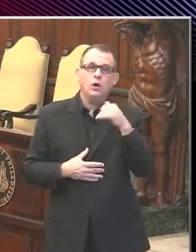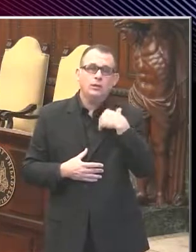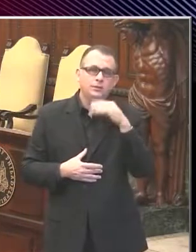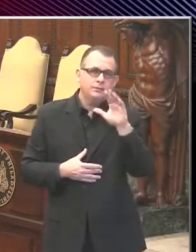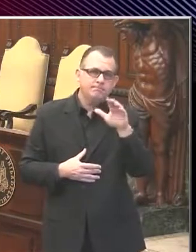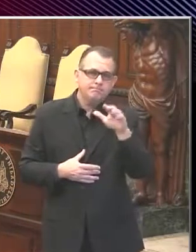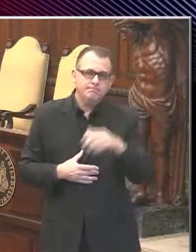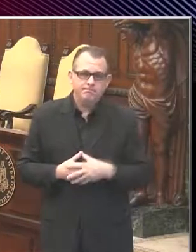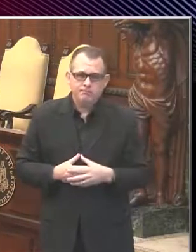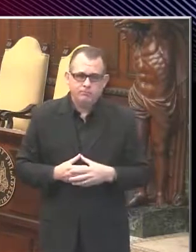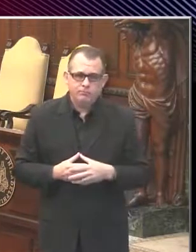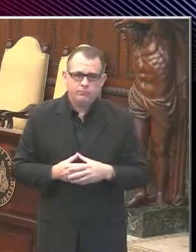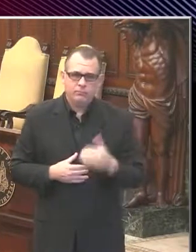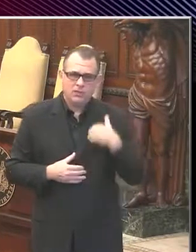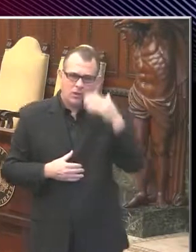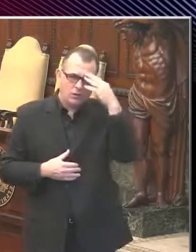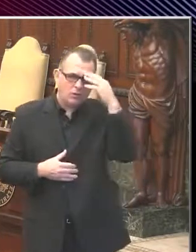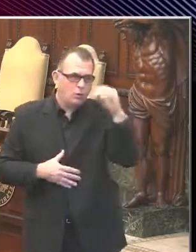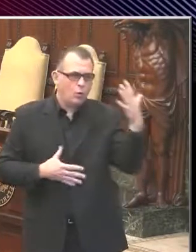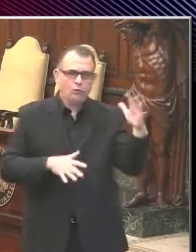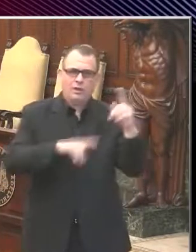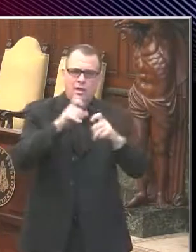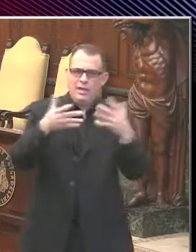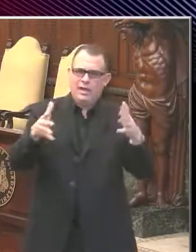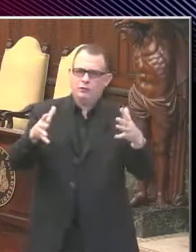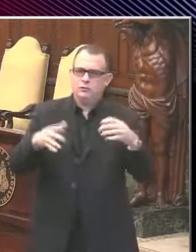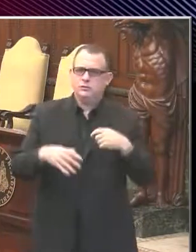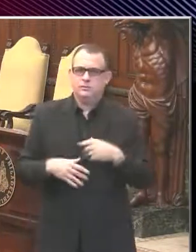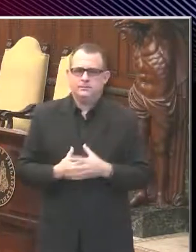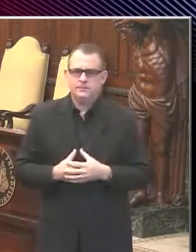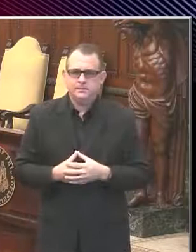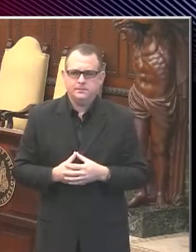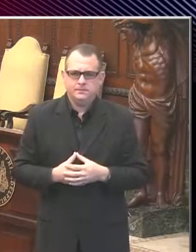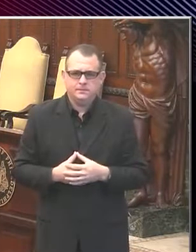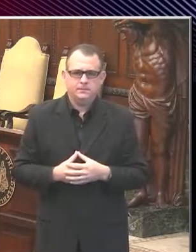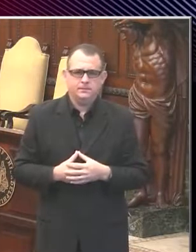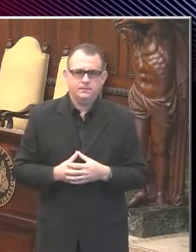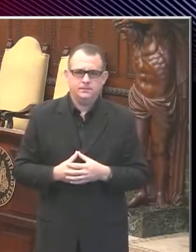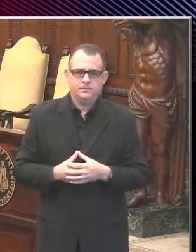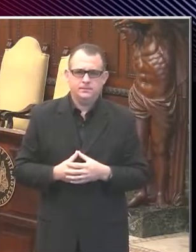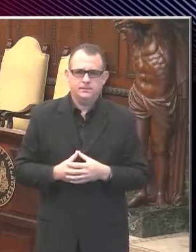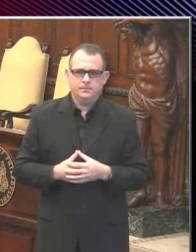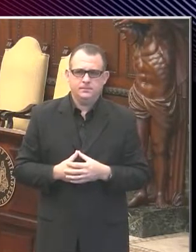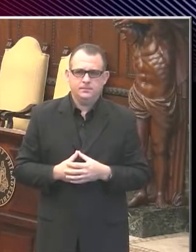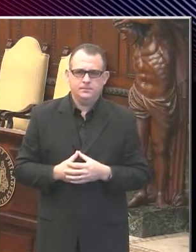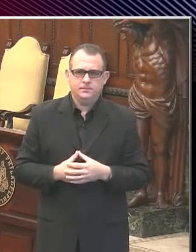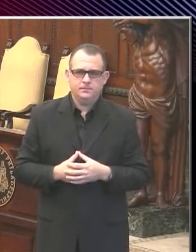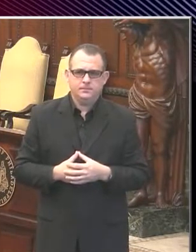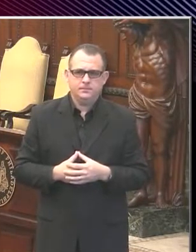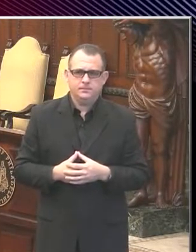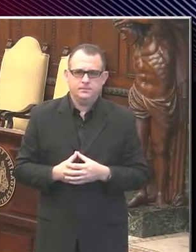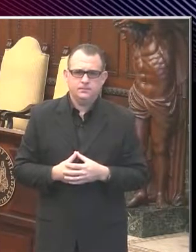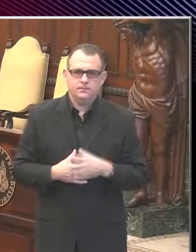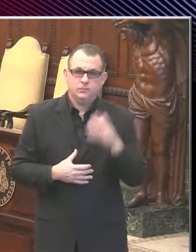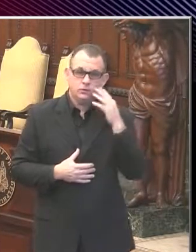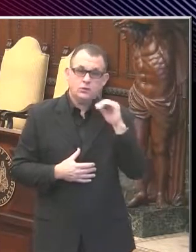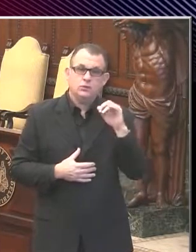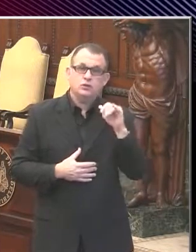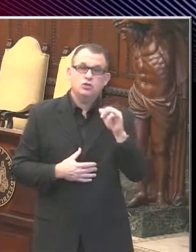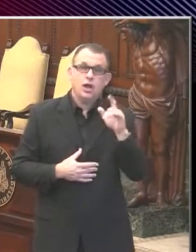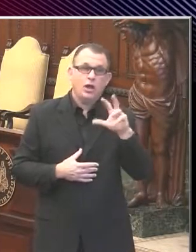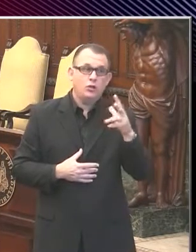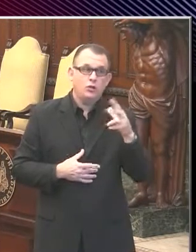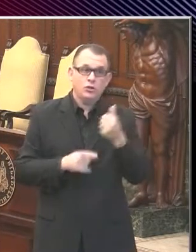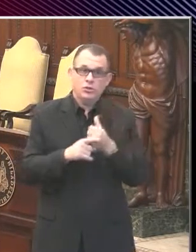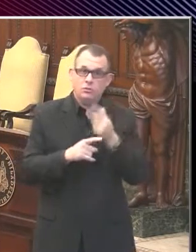other reporters have asked us, you know, asking about the possibility of going, of still going green July 3rd. But can you sort of